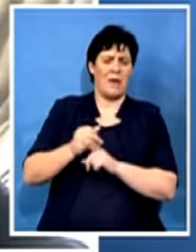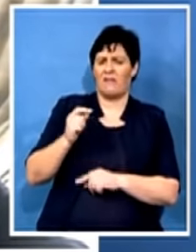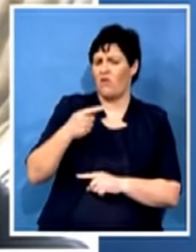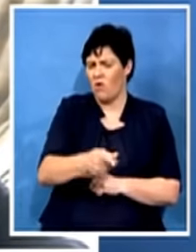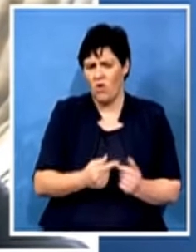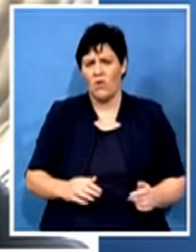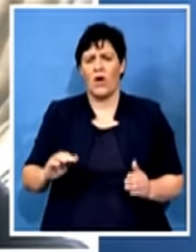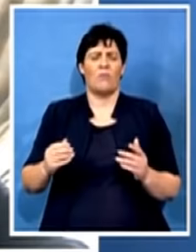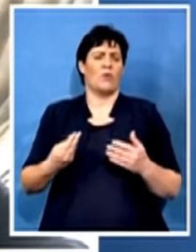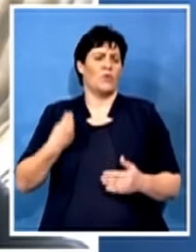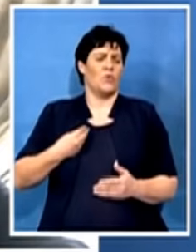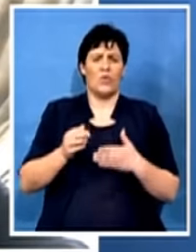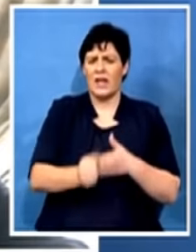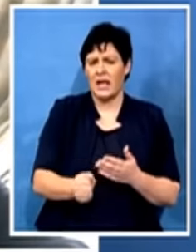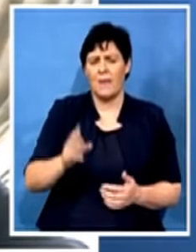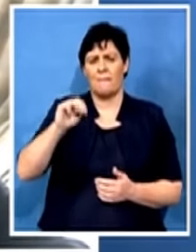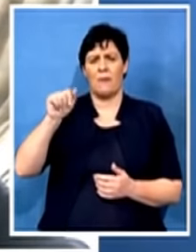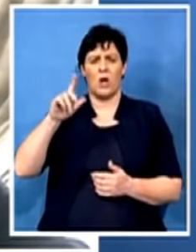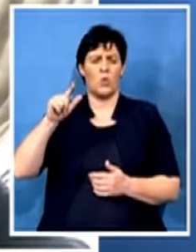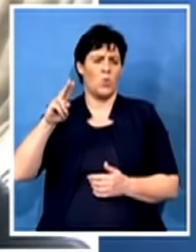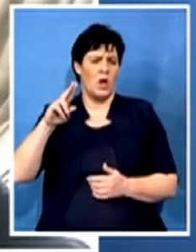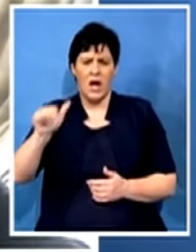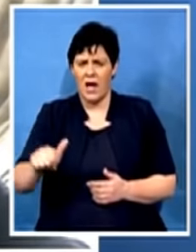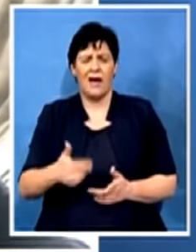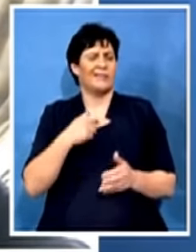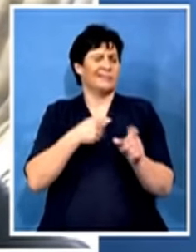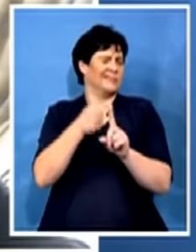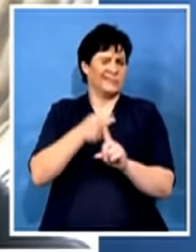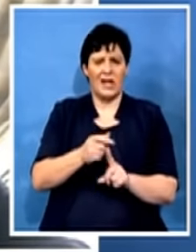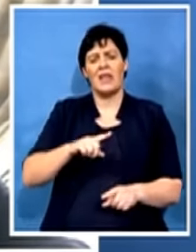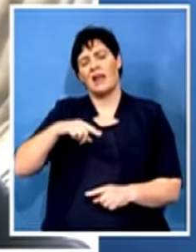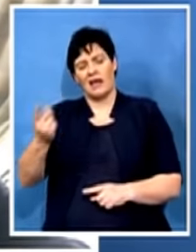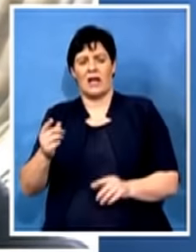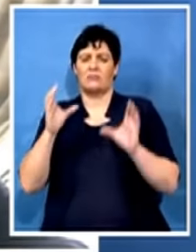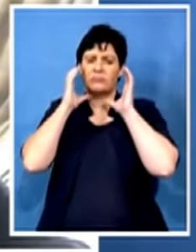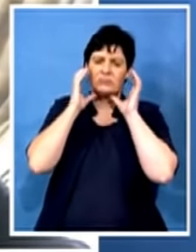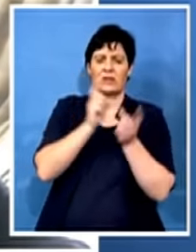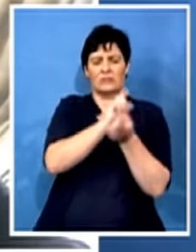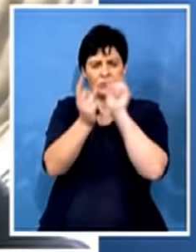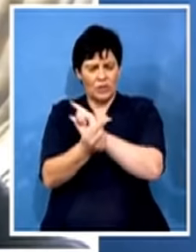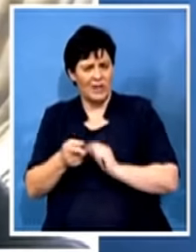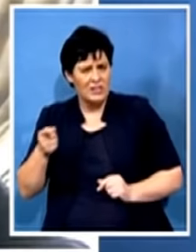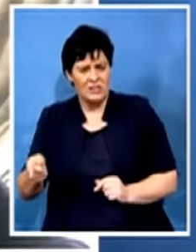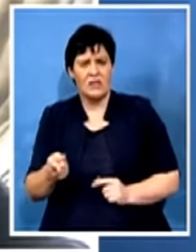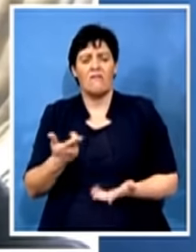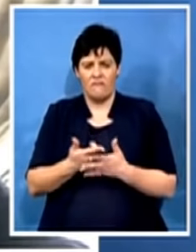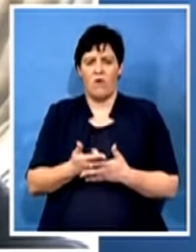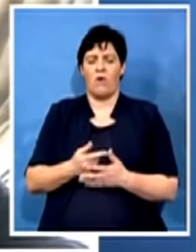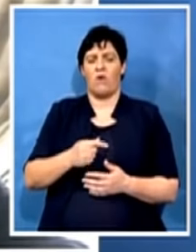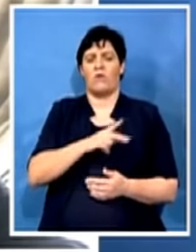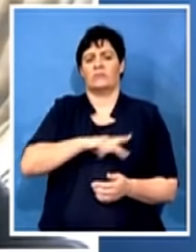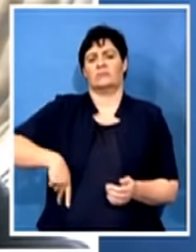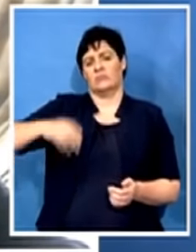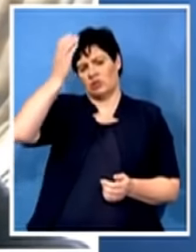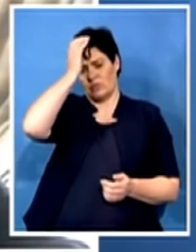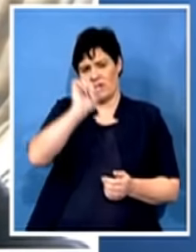campaigning for him, and subsequently later on, Julius Malema turned political foe of former president Jacob Zuma. In this instance, 10